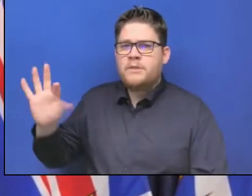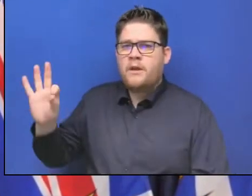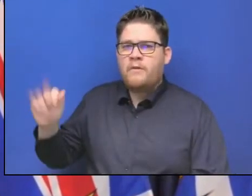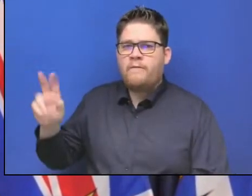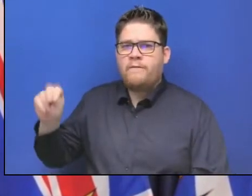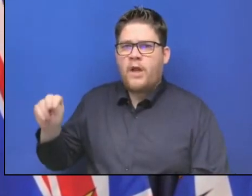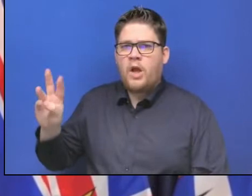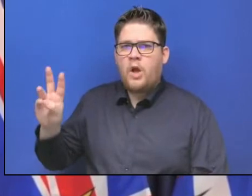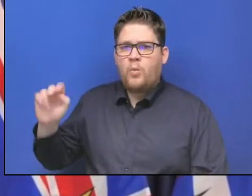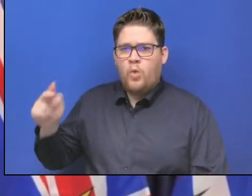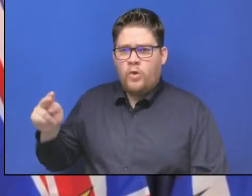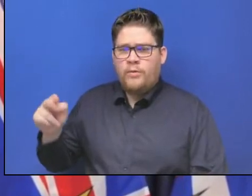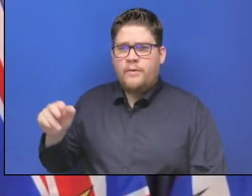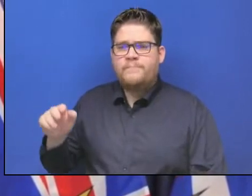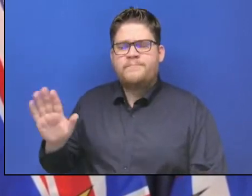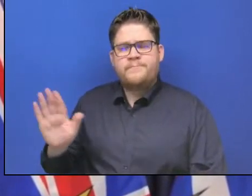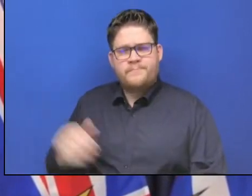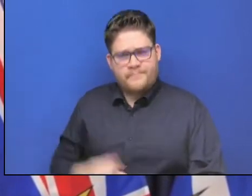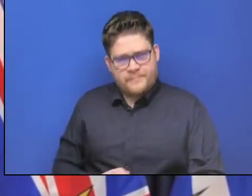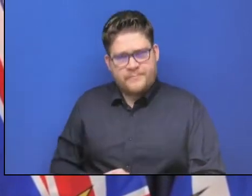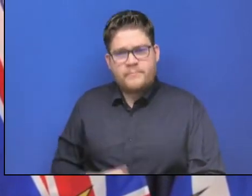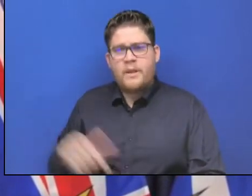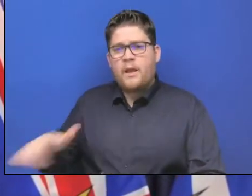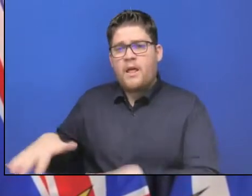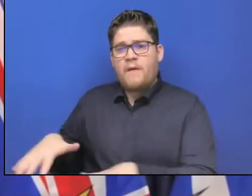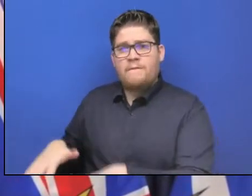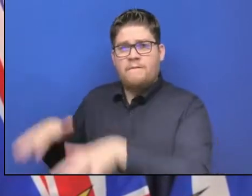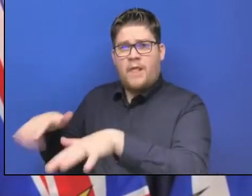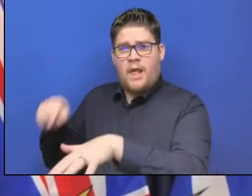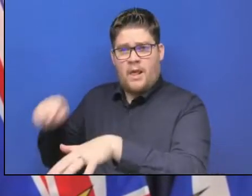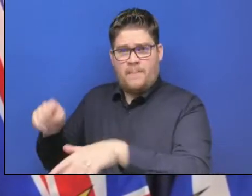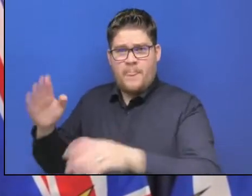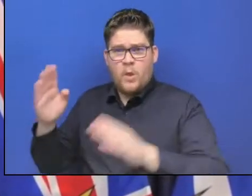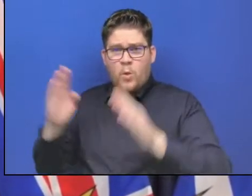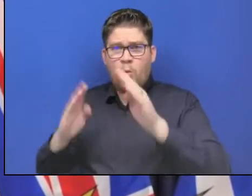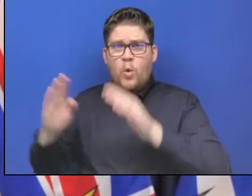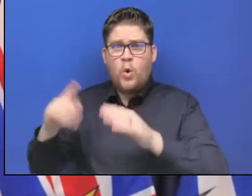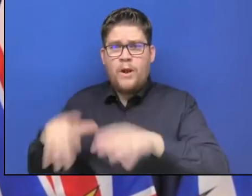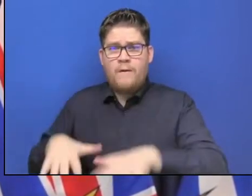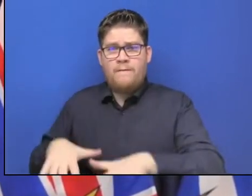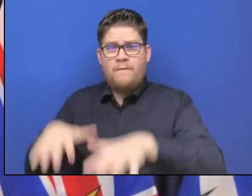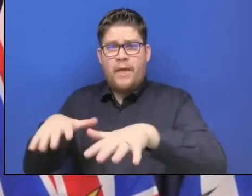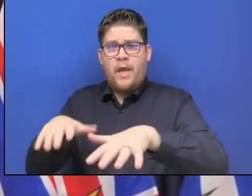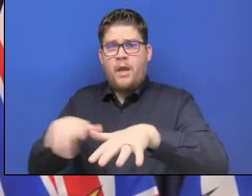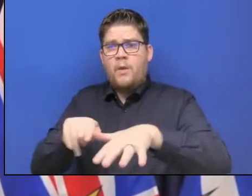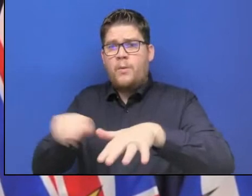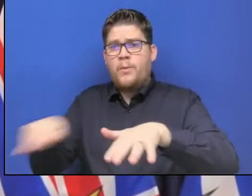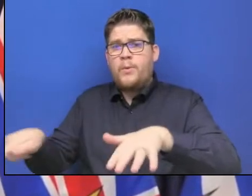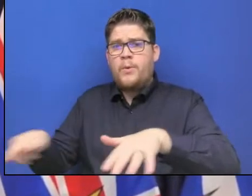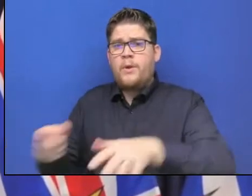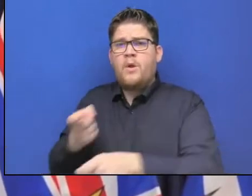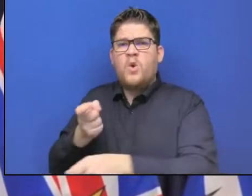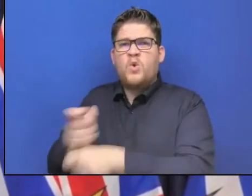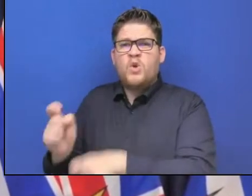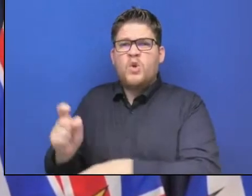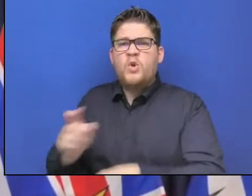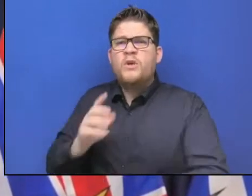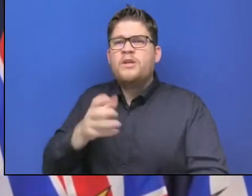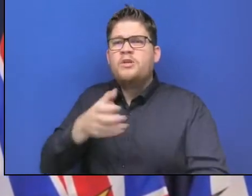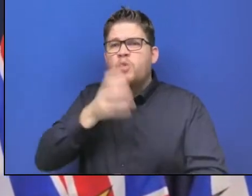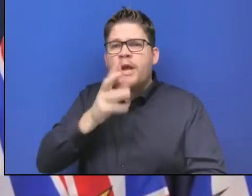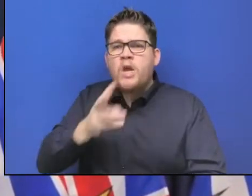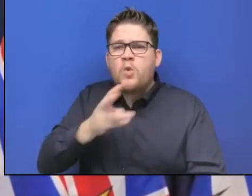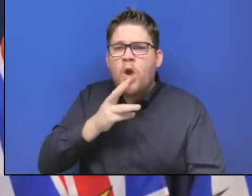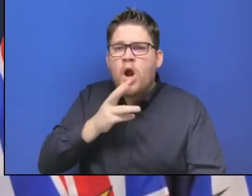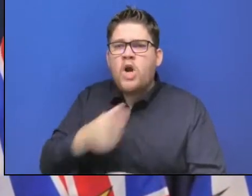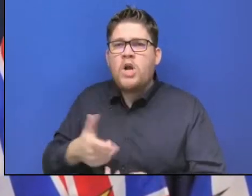those residents with private wells. What's the province doing to monitor drinking water quality? And how long will this monitoring go on